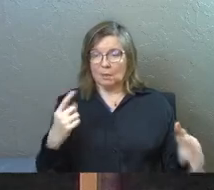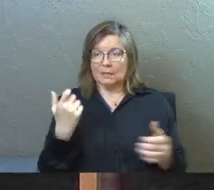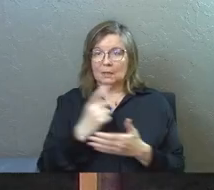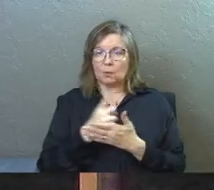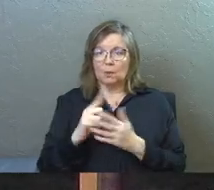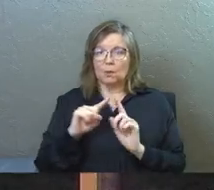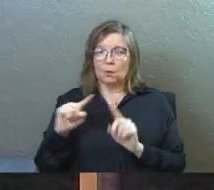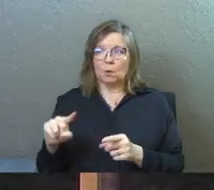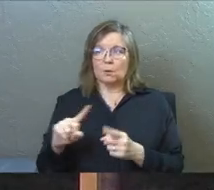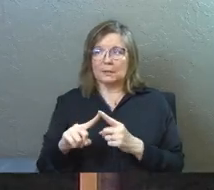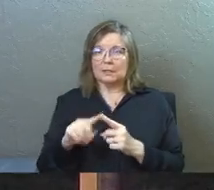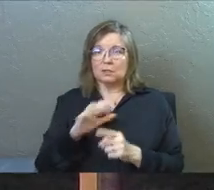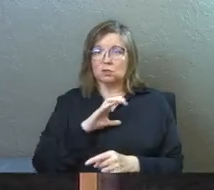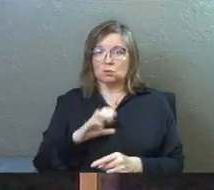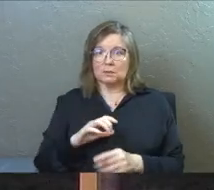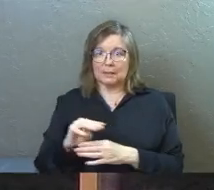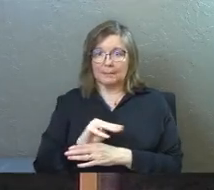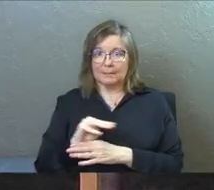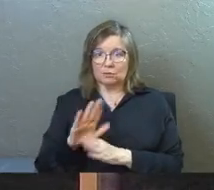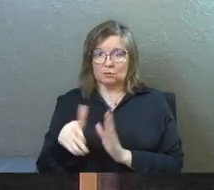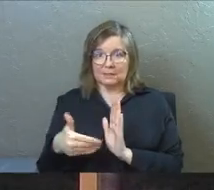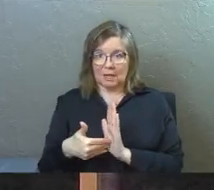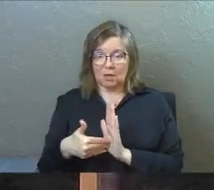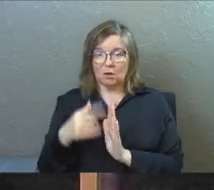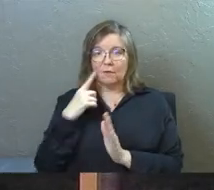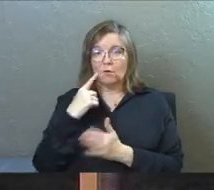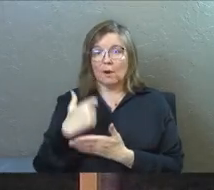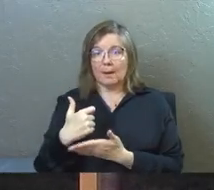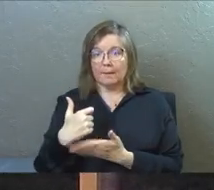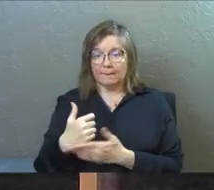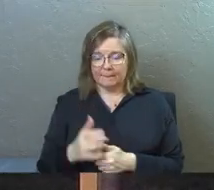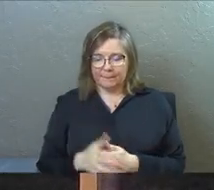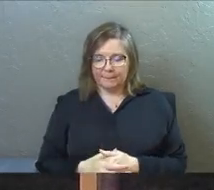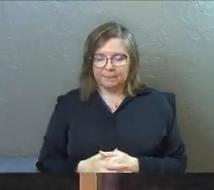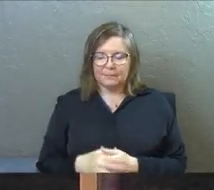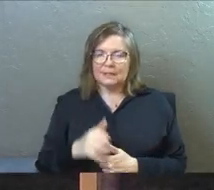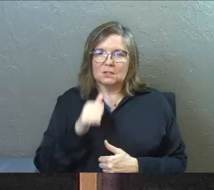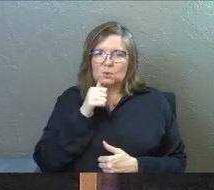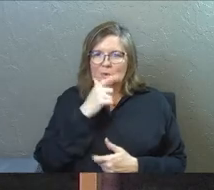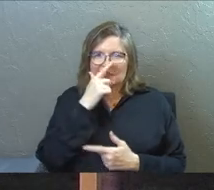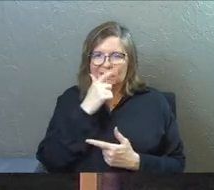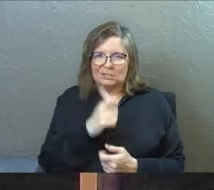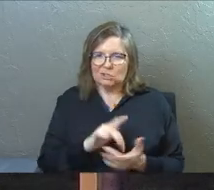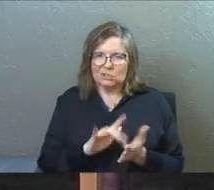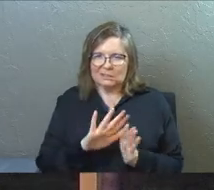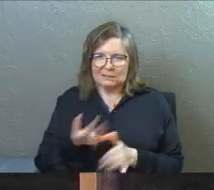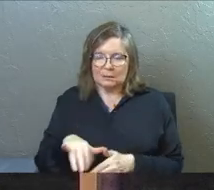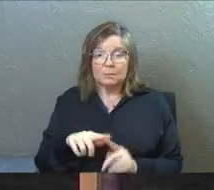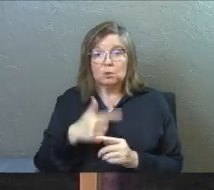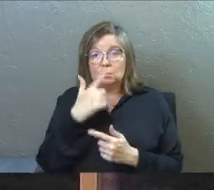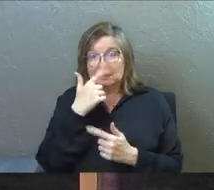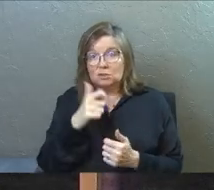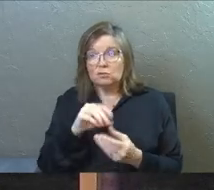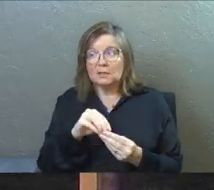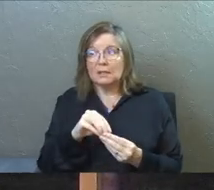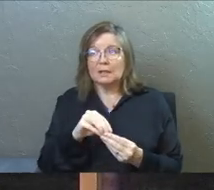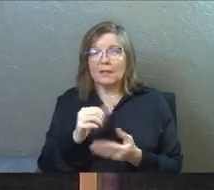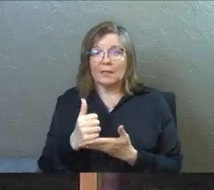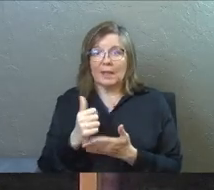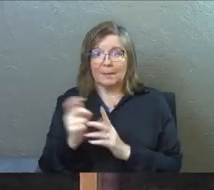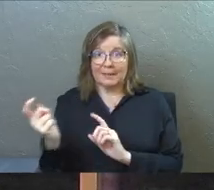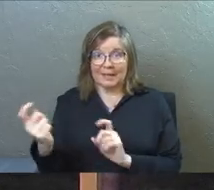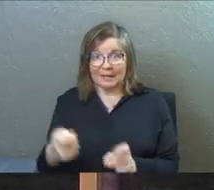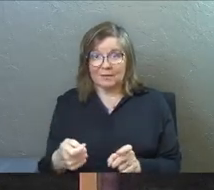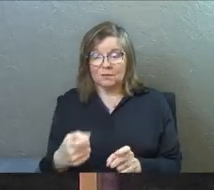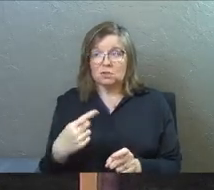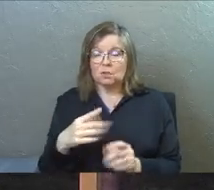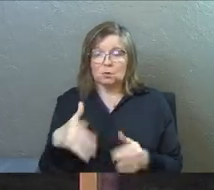this particular Christian ministry center for help. She wasn't interested in Jesus but she was interested in the help